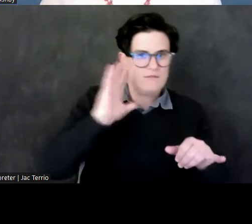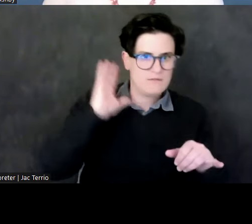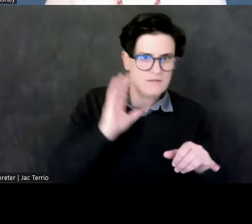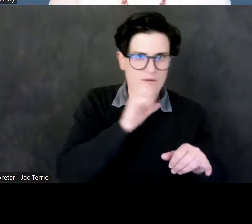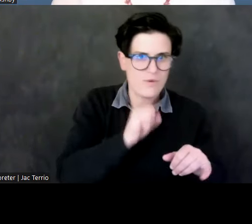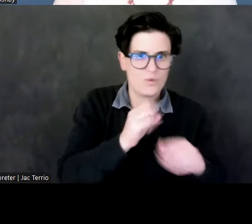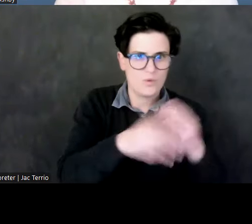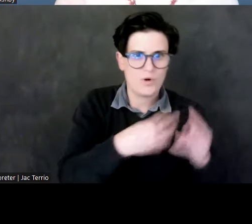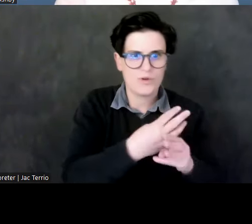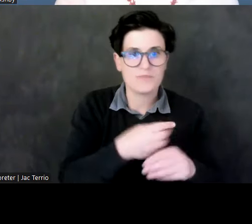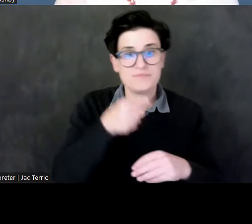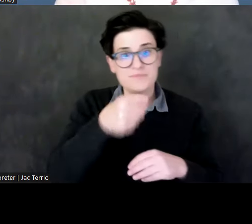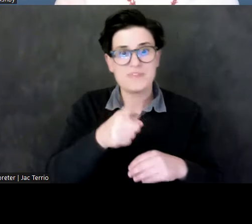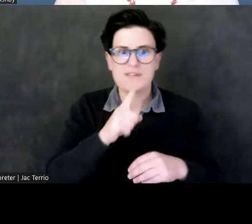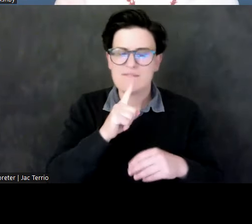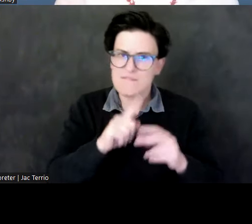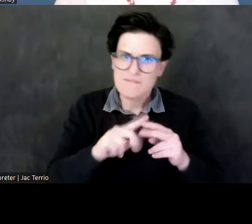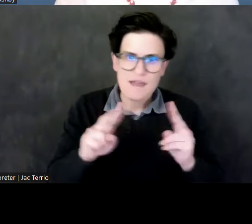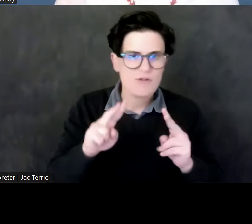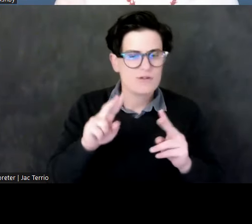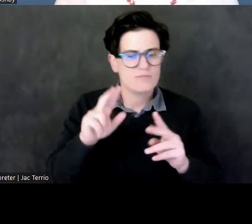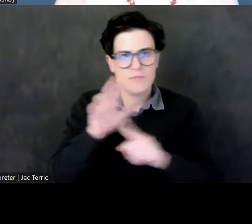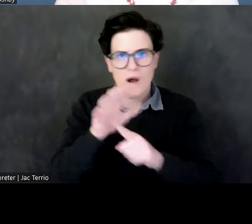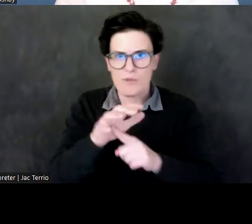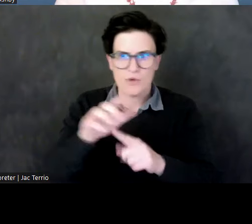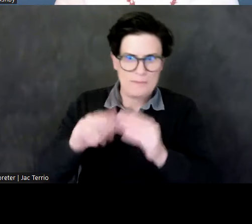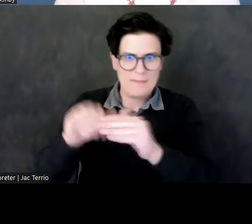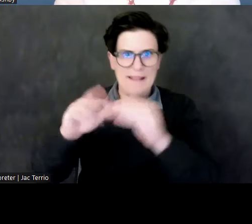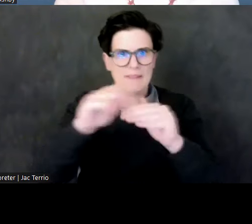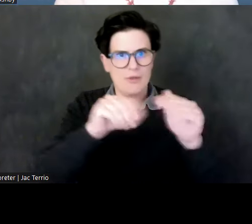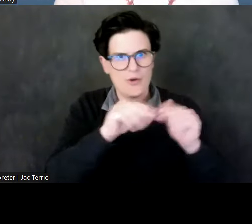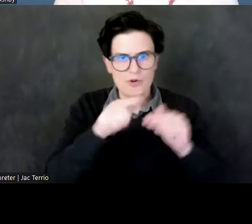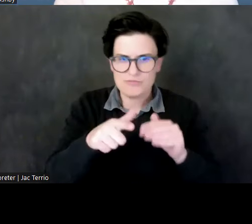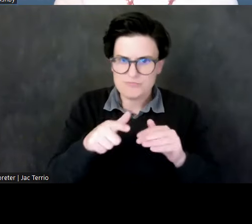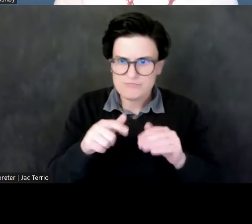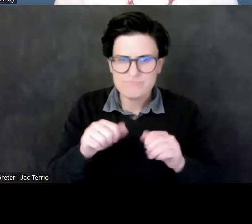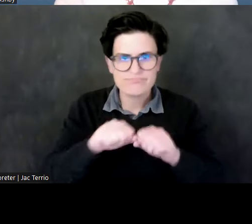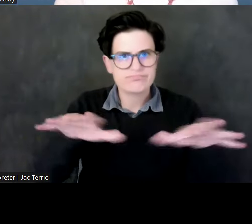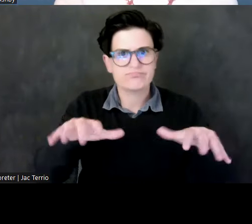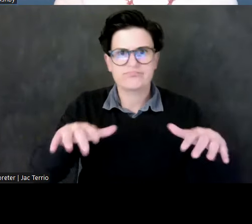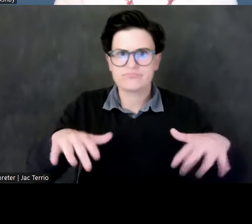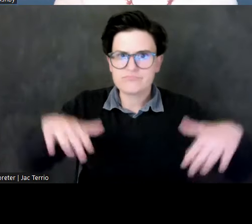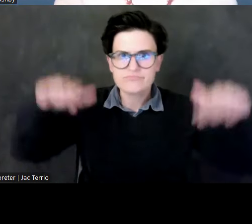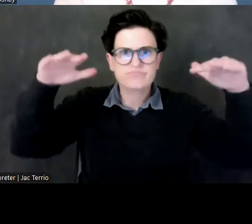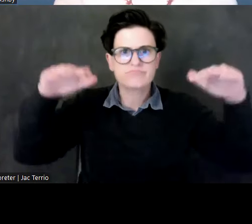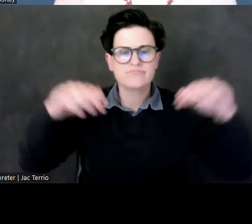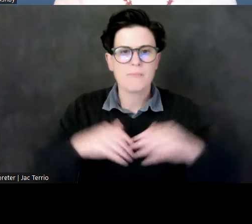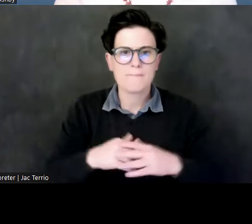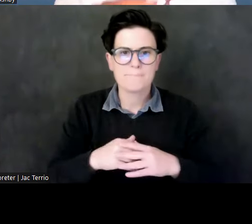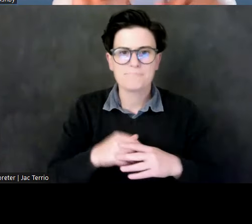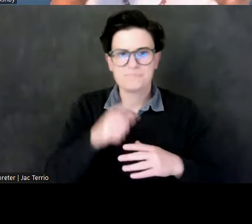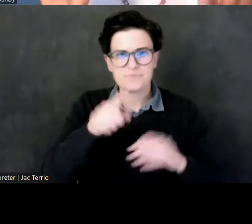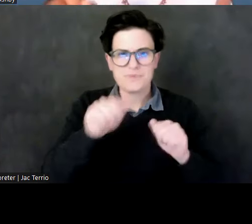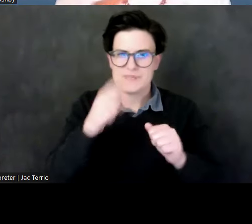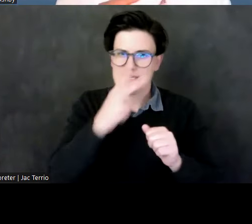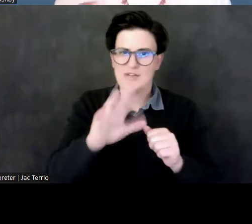Amani Shaketo. And I'll just point out in this image here, you can see her name written in Meroitic hieroglyphs